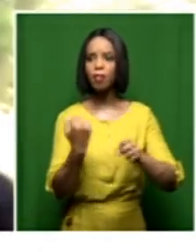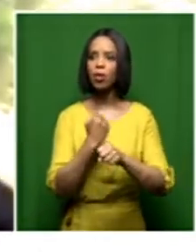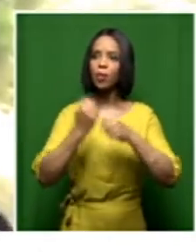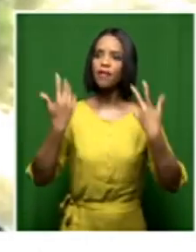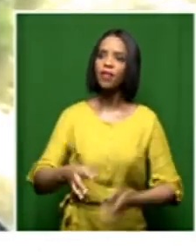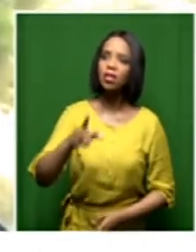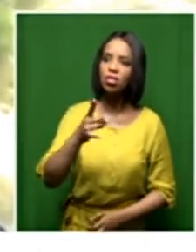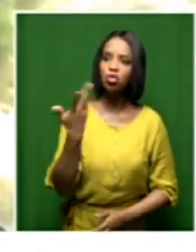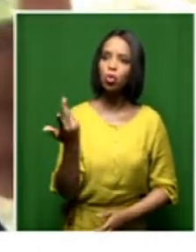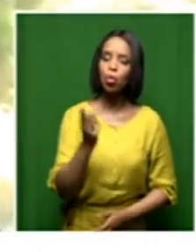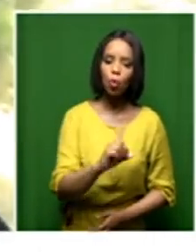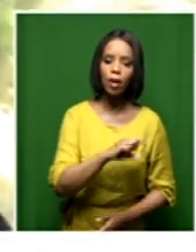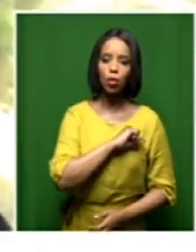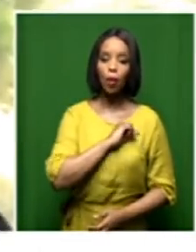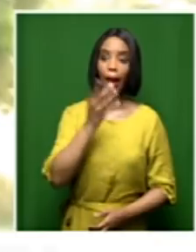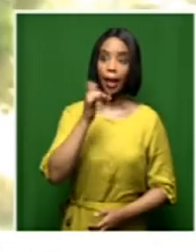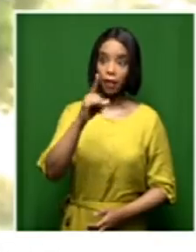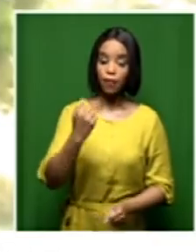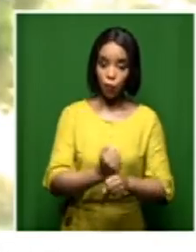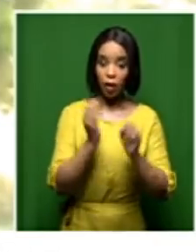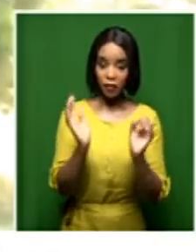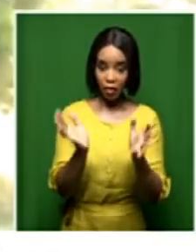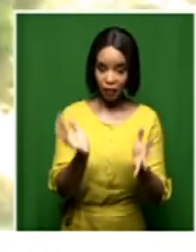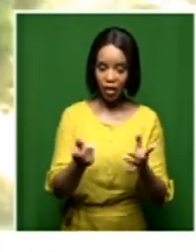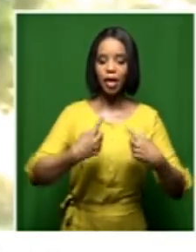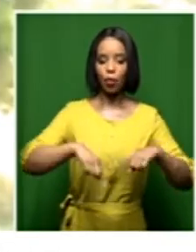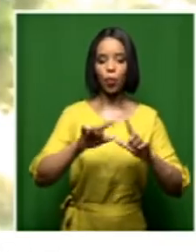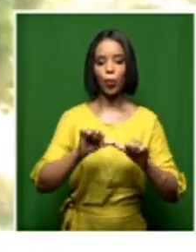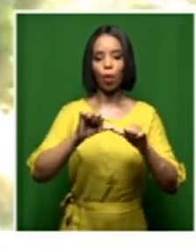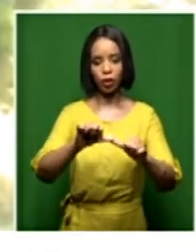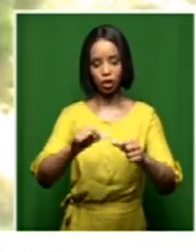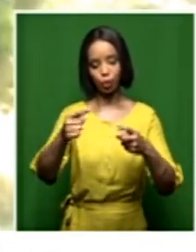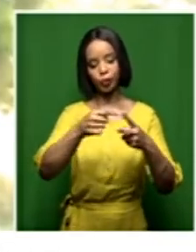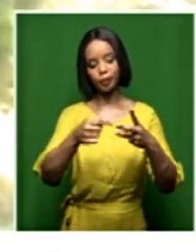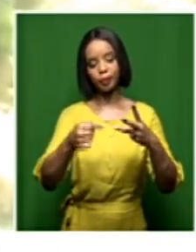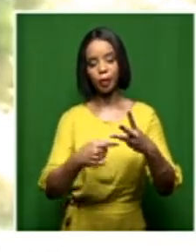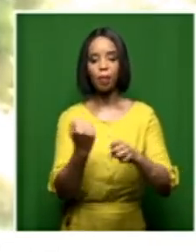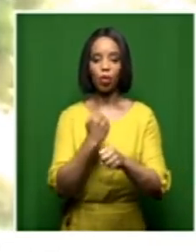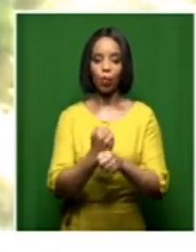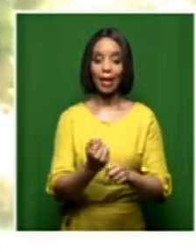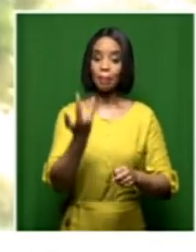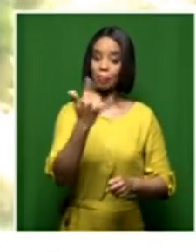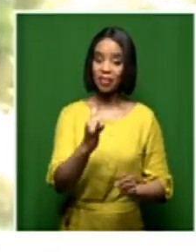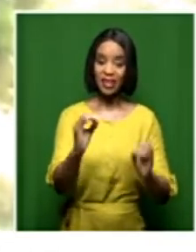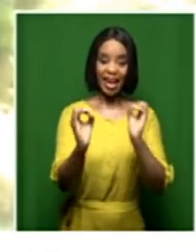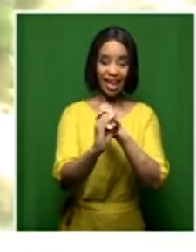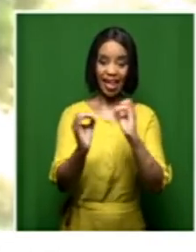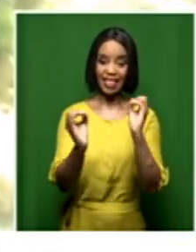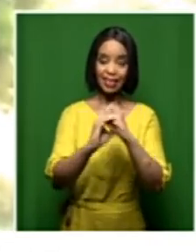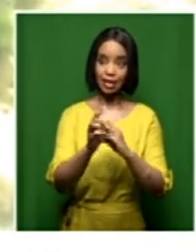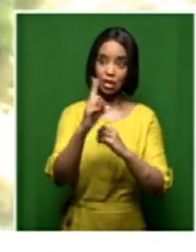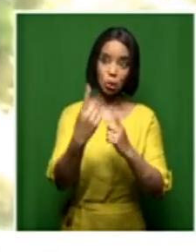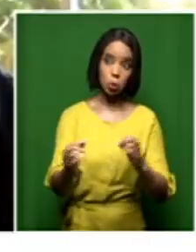Unless there's an indication that nothing would have happened on those three fronts, which will have main focus areas.